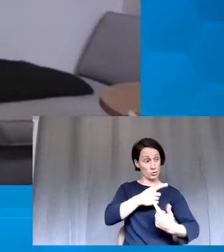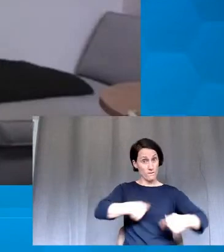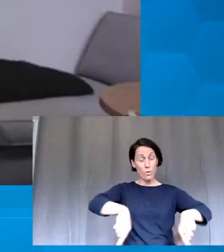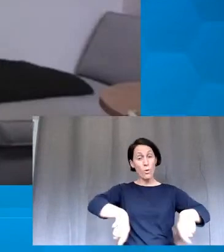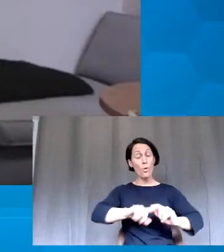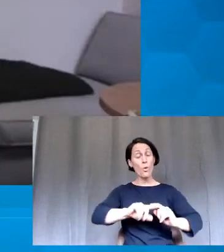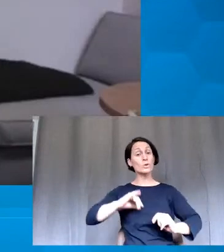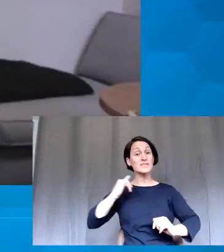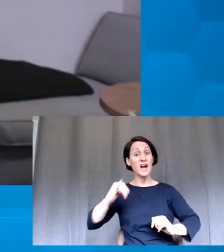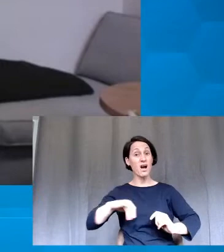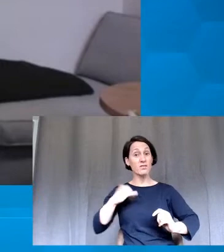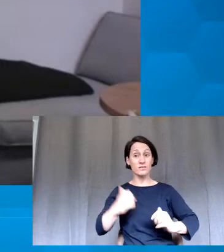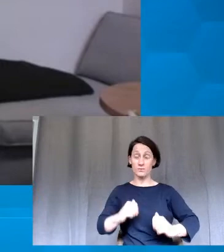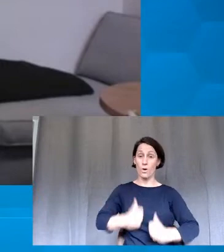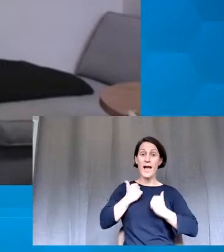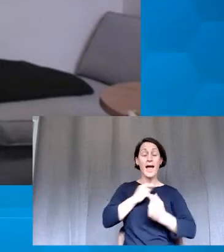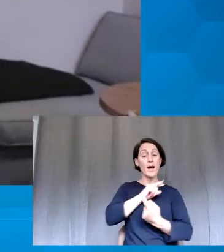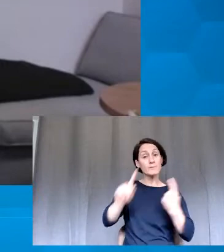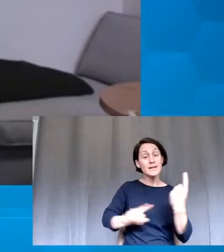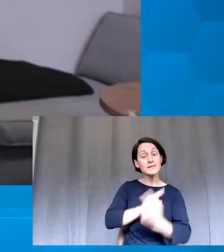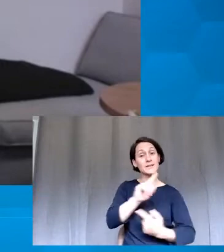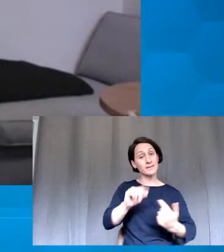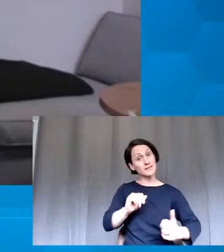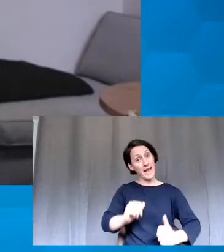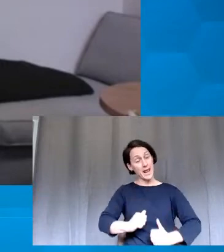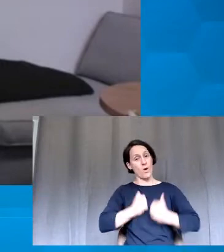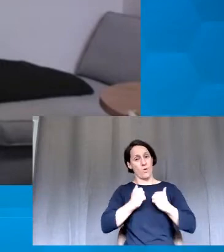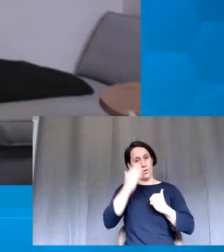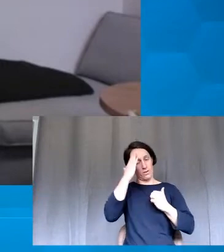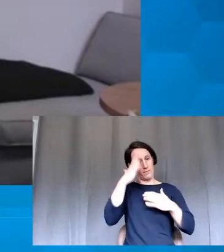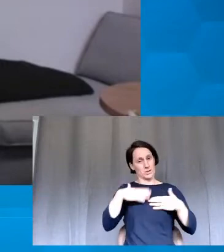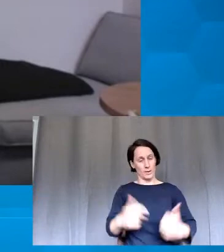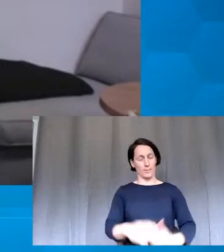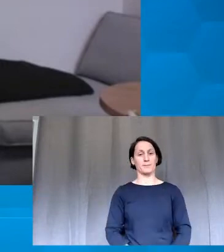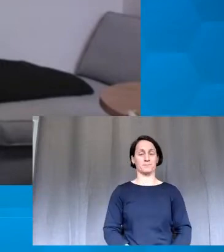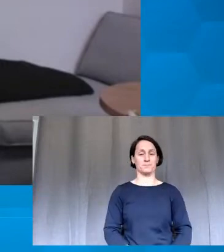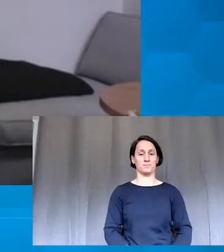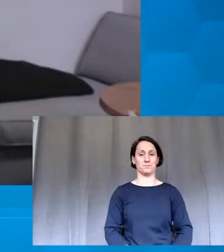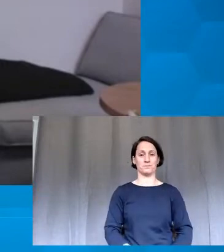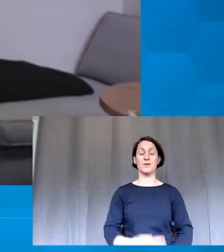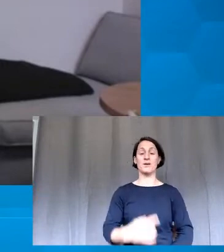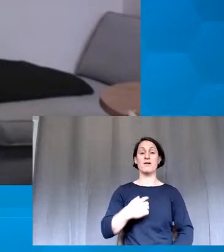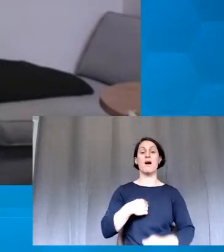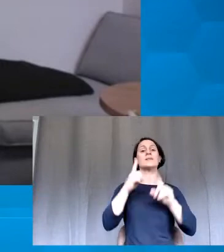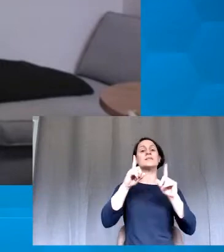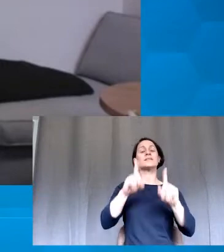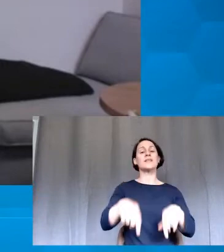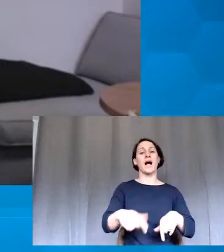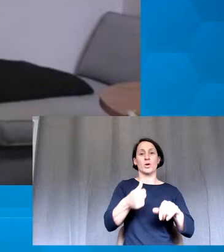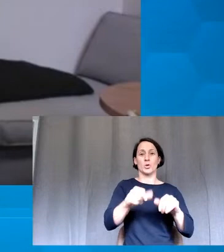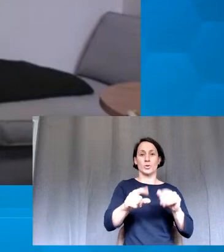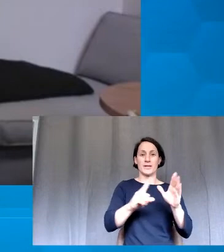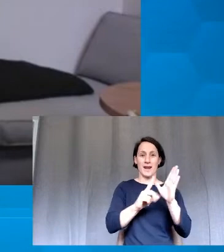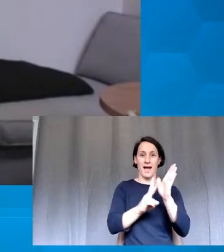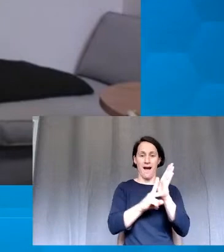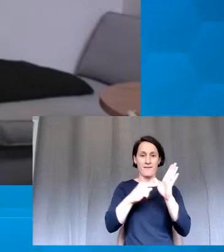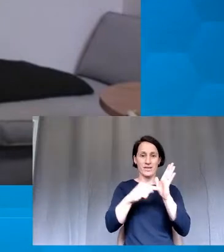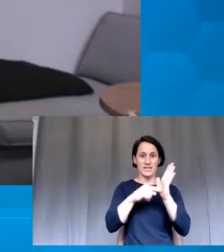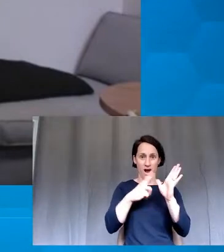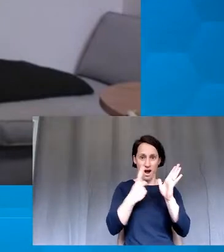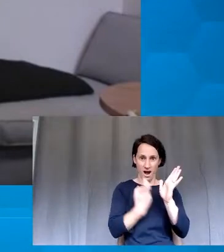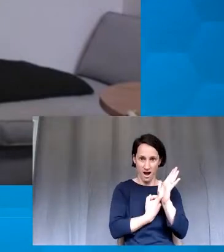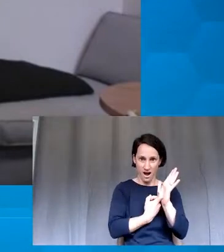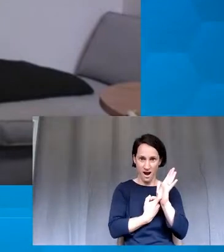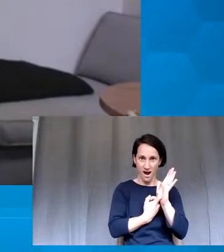for meetings and general mental health. I started using an avatar called Lumi, where if I have my